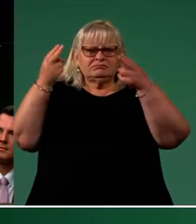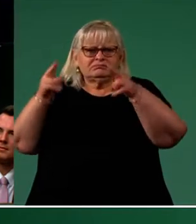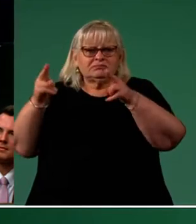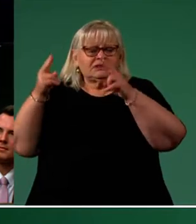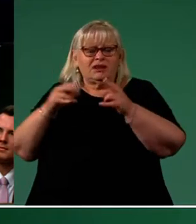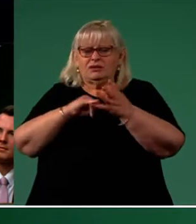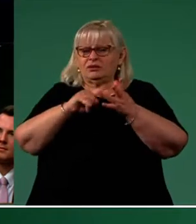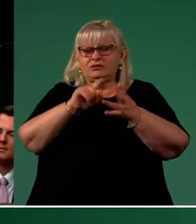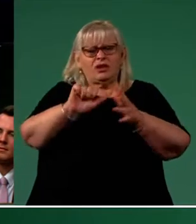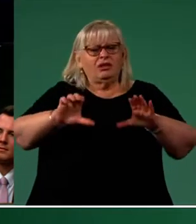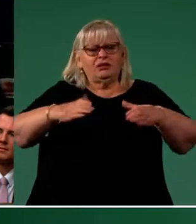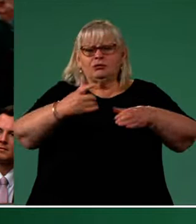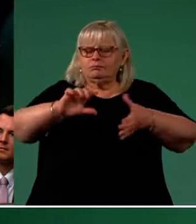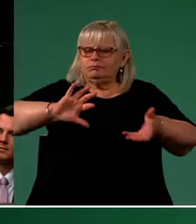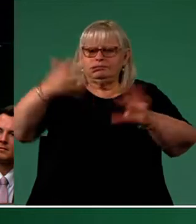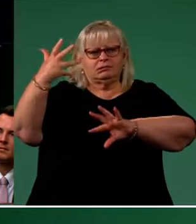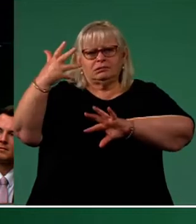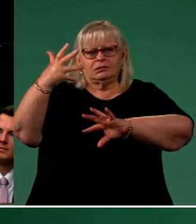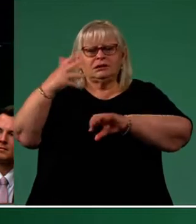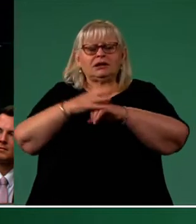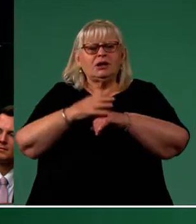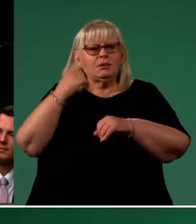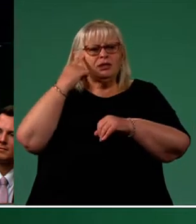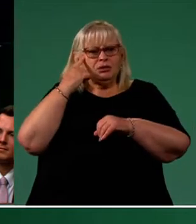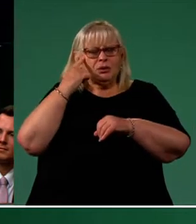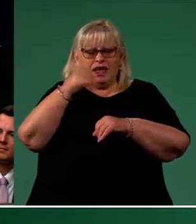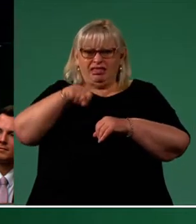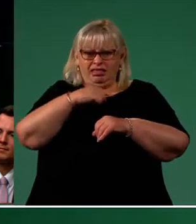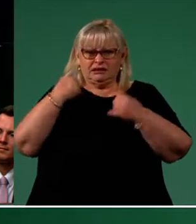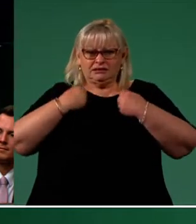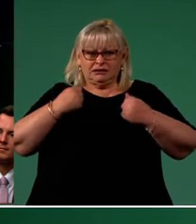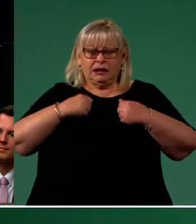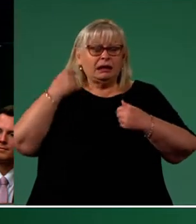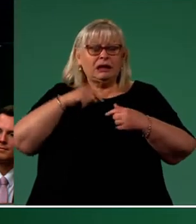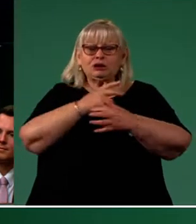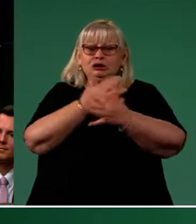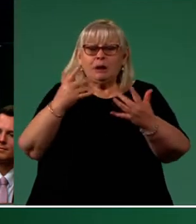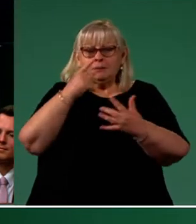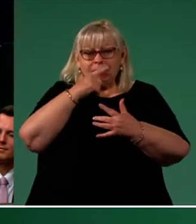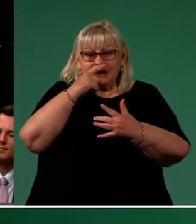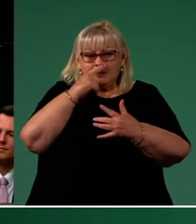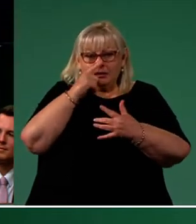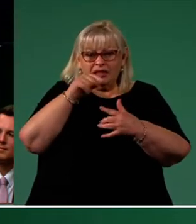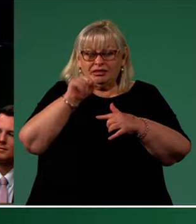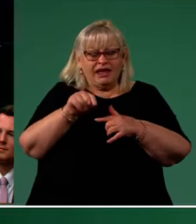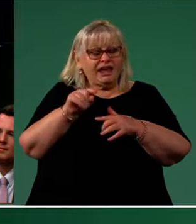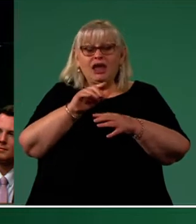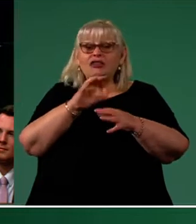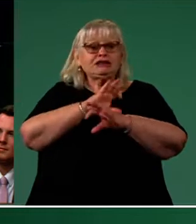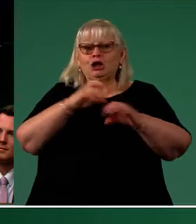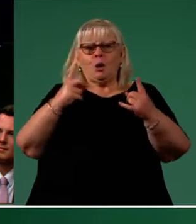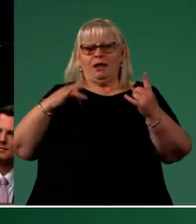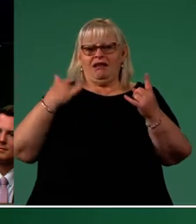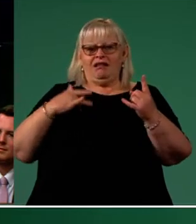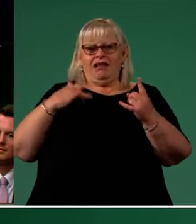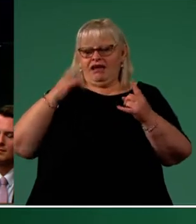upheaval. It is believed that the epidemic killed so many of the Wallamuddigal that there are now no known descendants